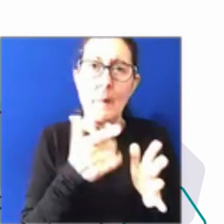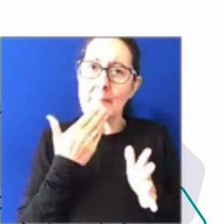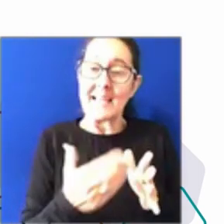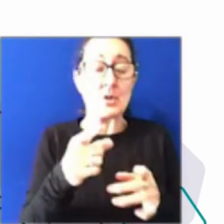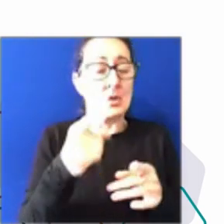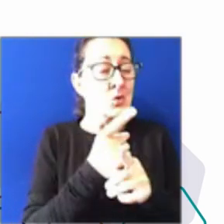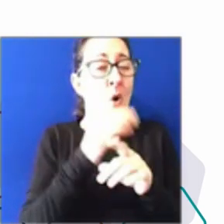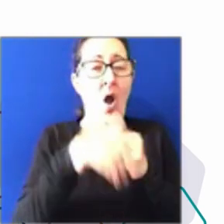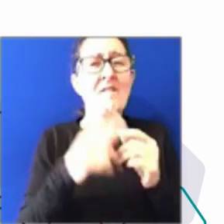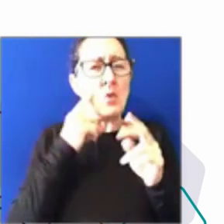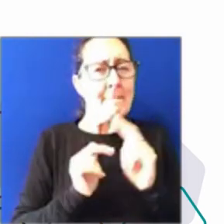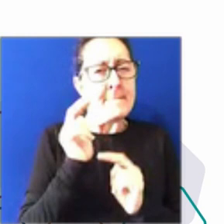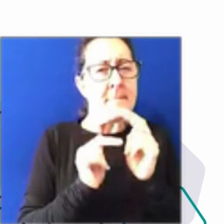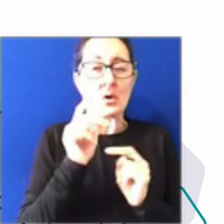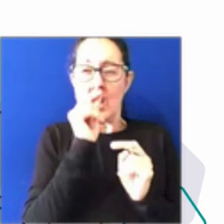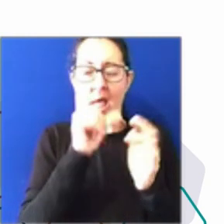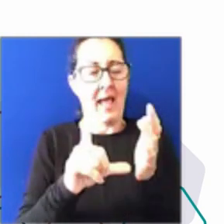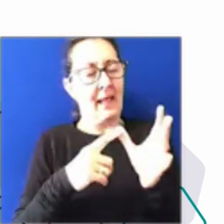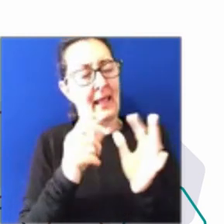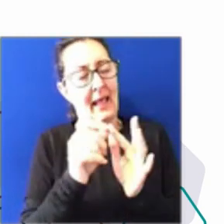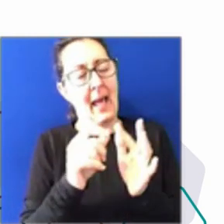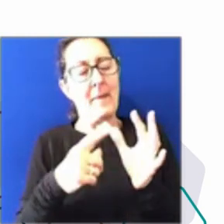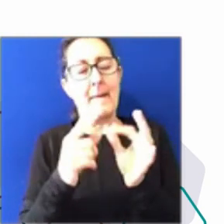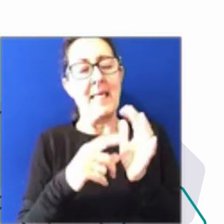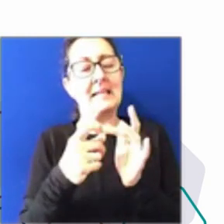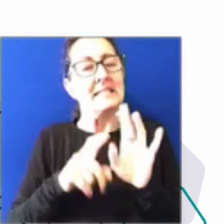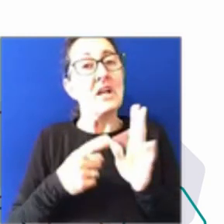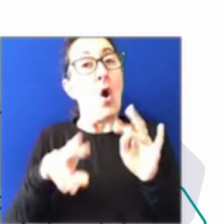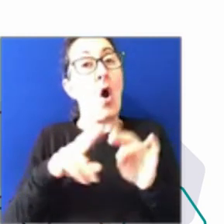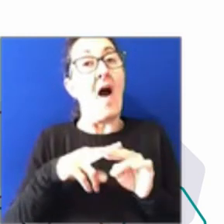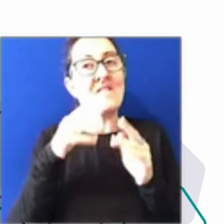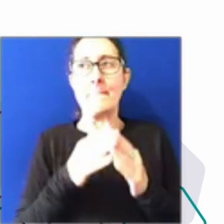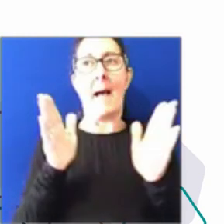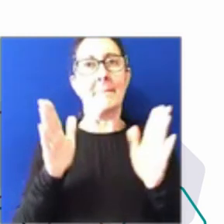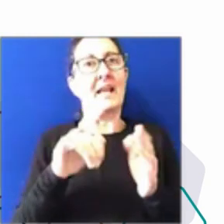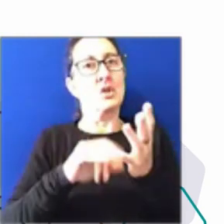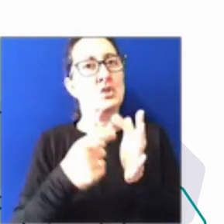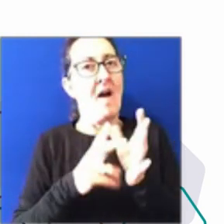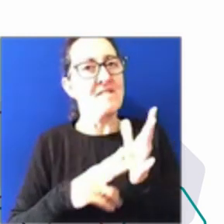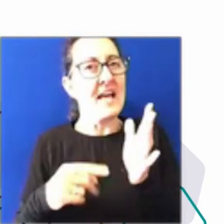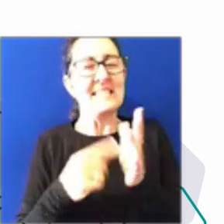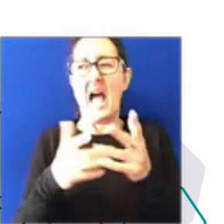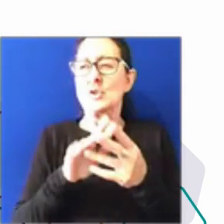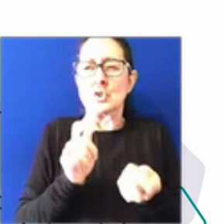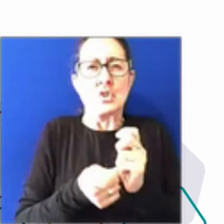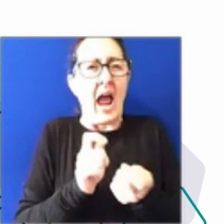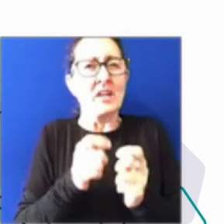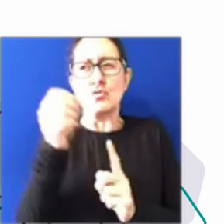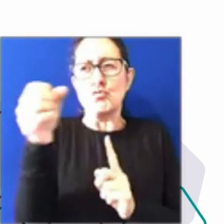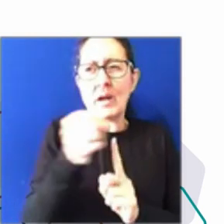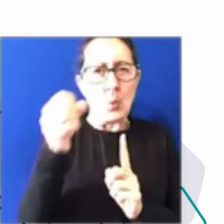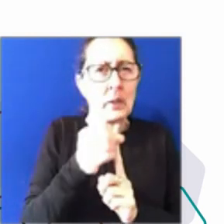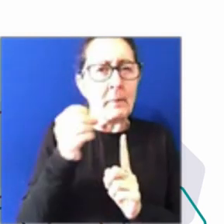of public servants, about what we're doing when it comes to things like changing recruitment, employee value propositions,